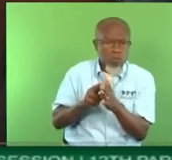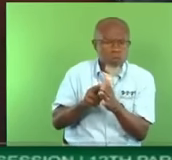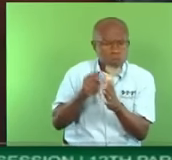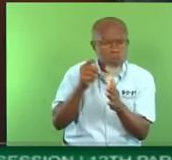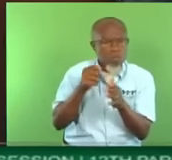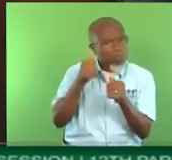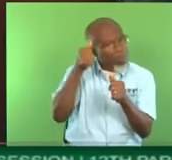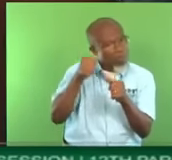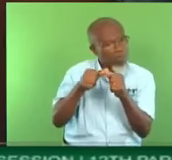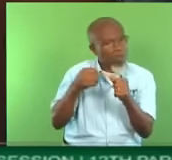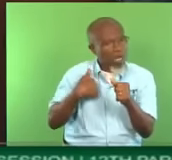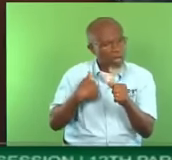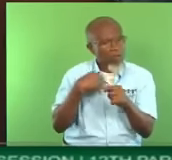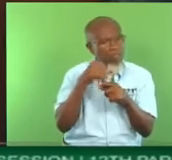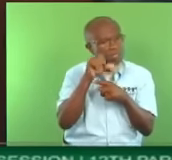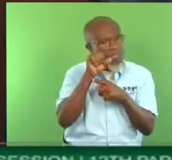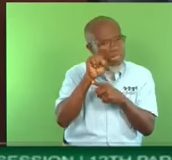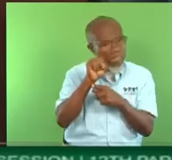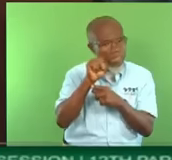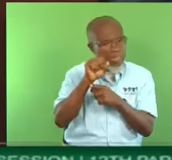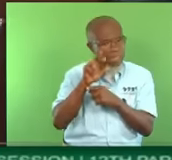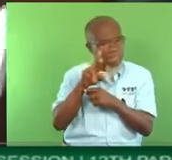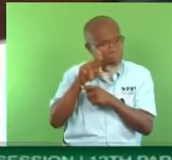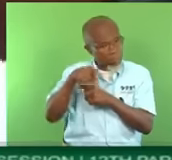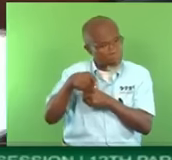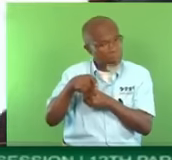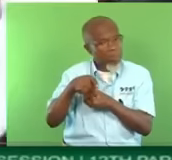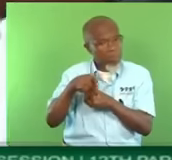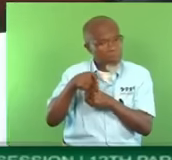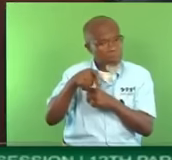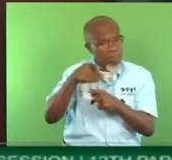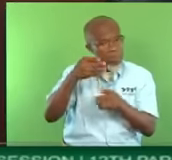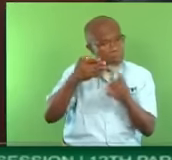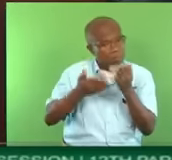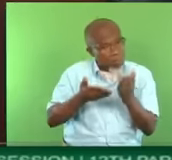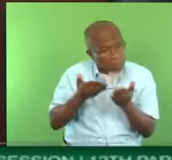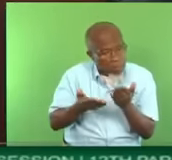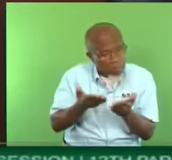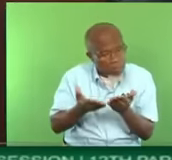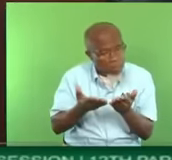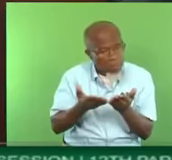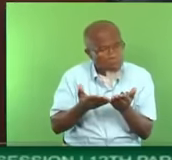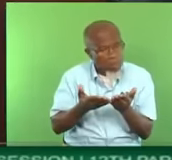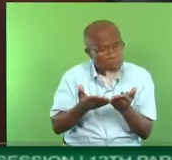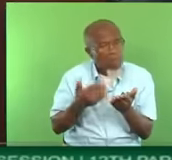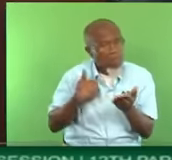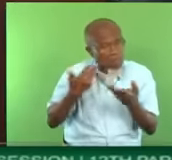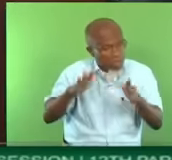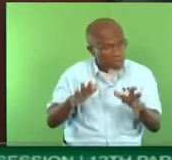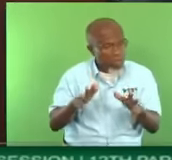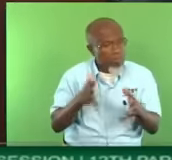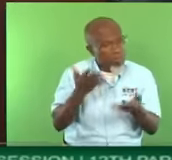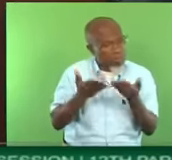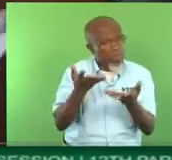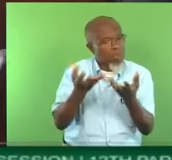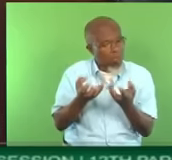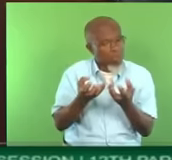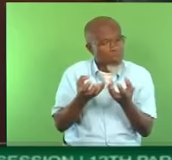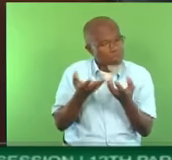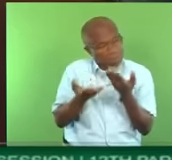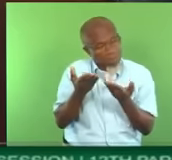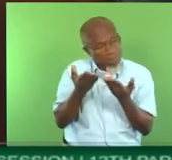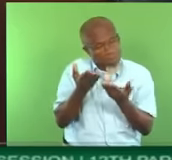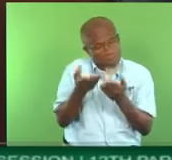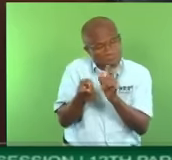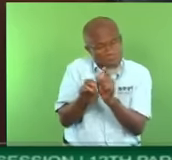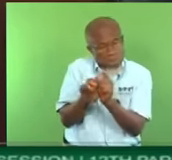experience and so on. You may want to move the SRPs to the mainstream trying to make a police service as part of your